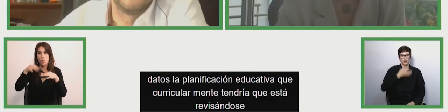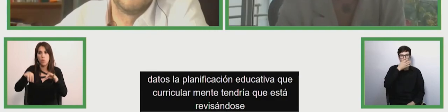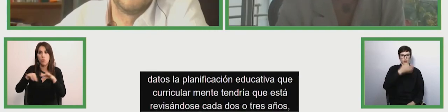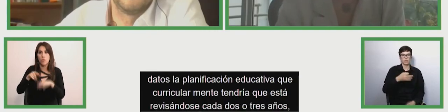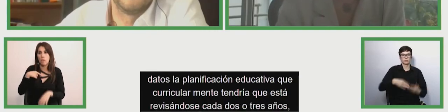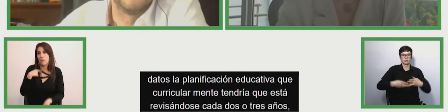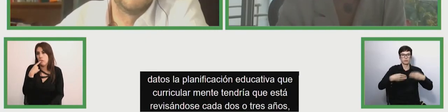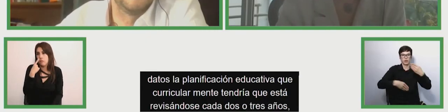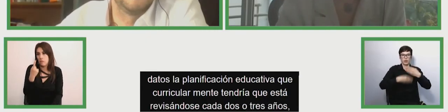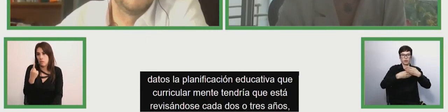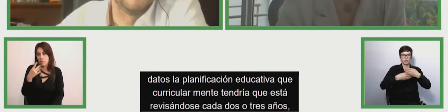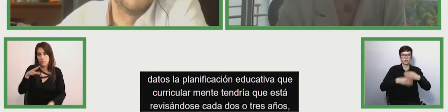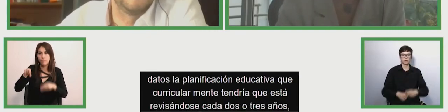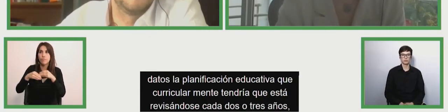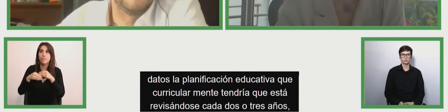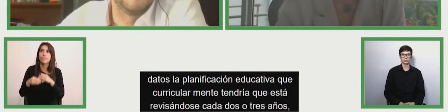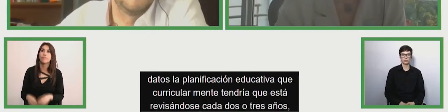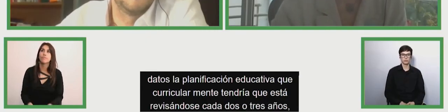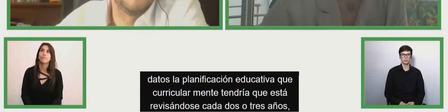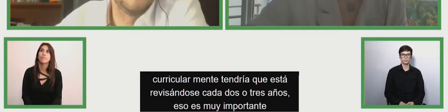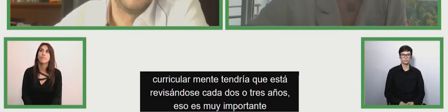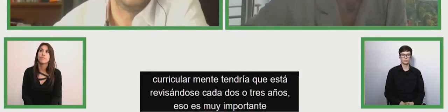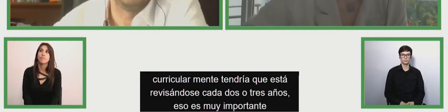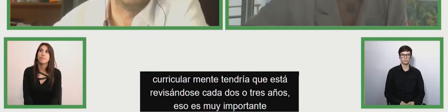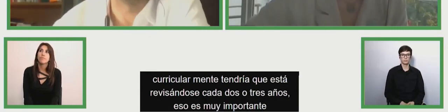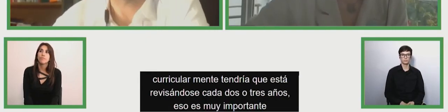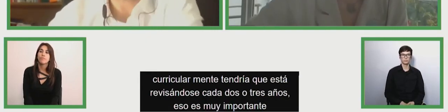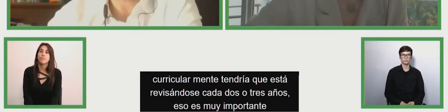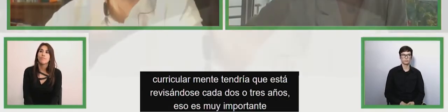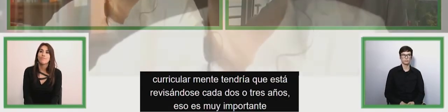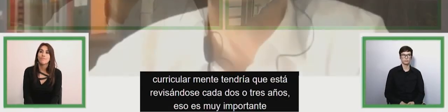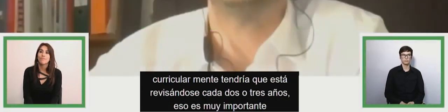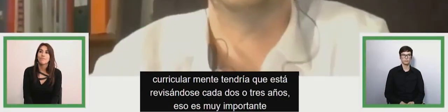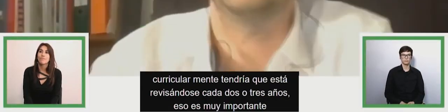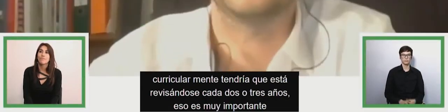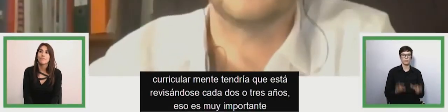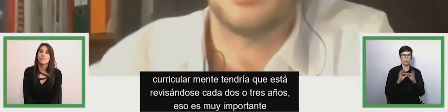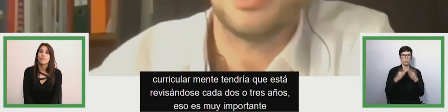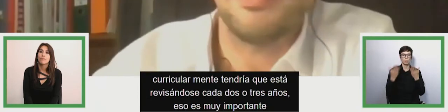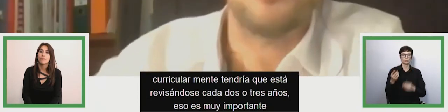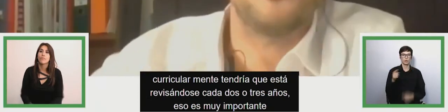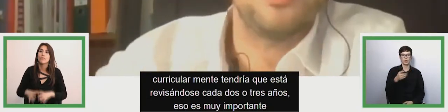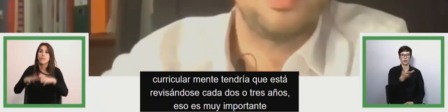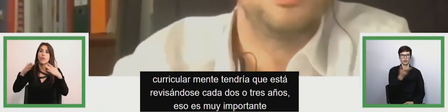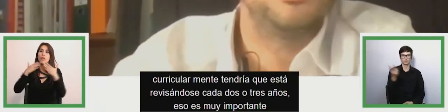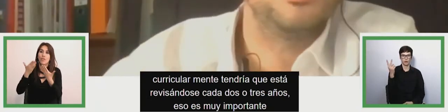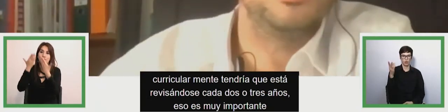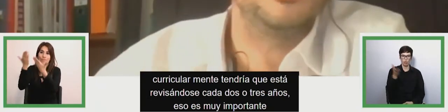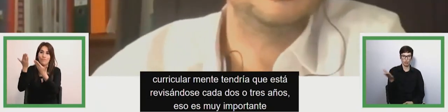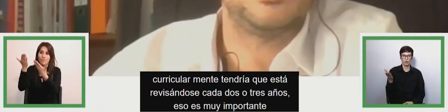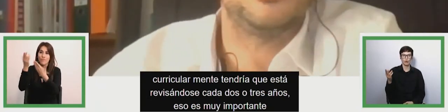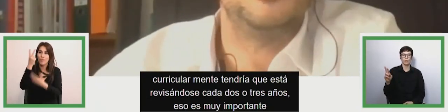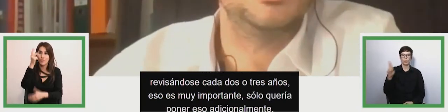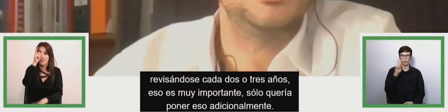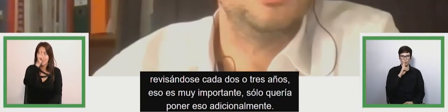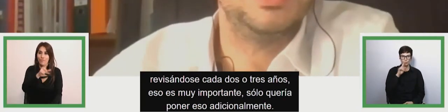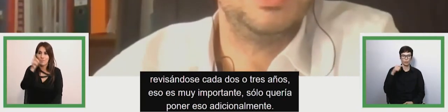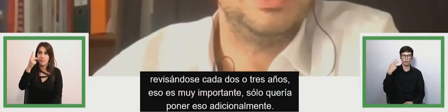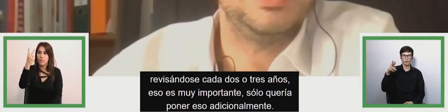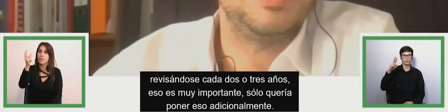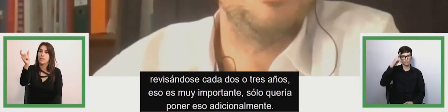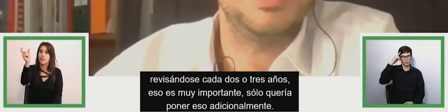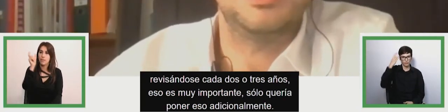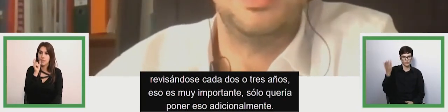just wanted to put that additionally add that that aspect is you both for this